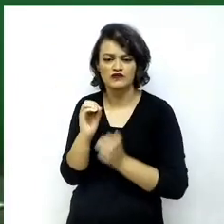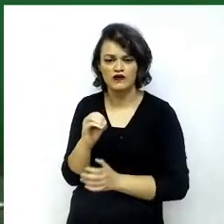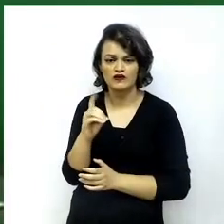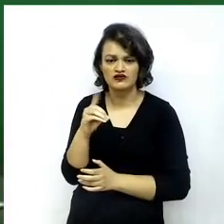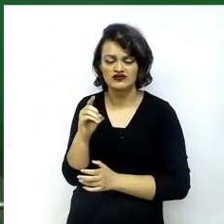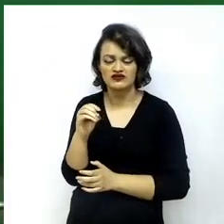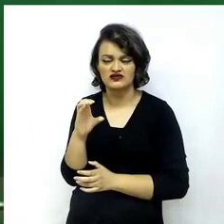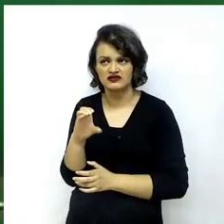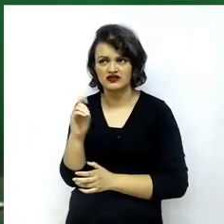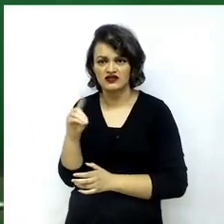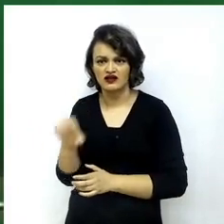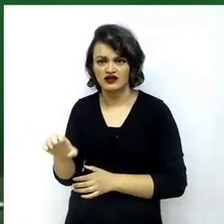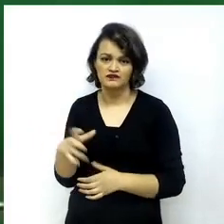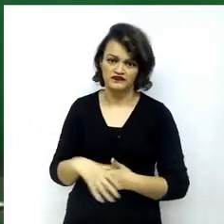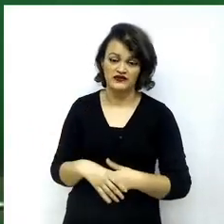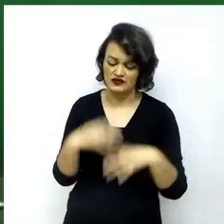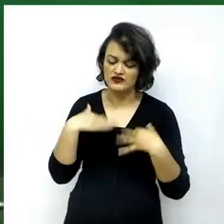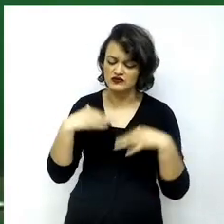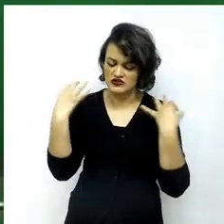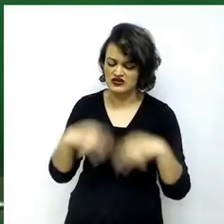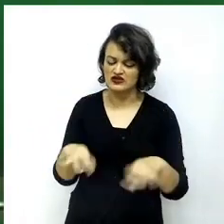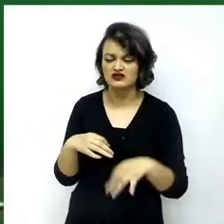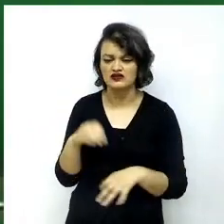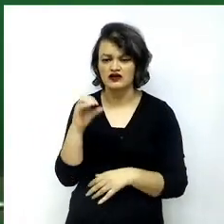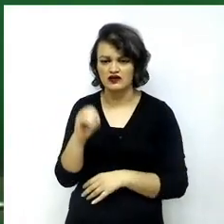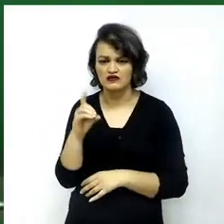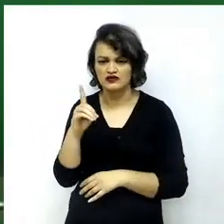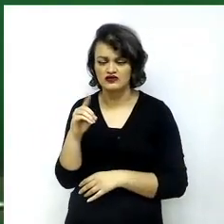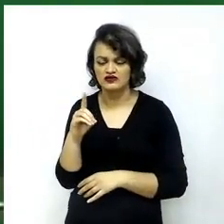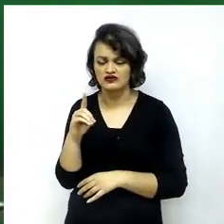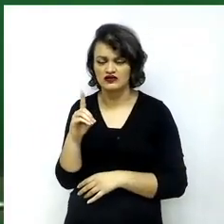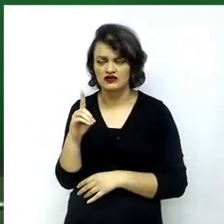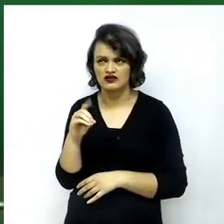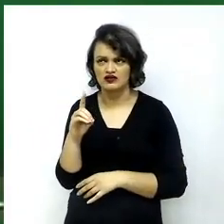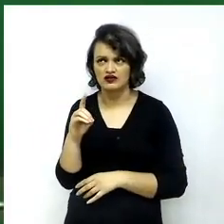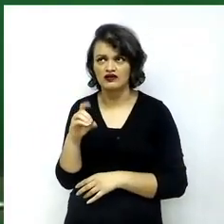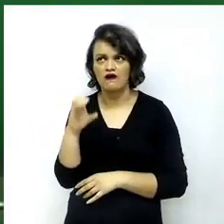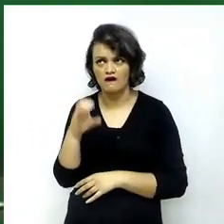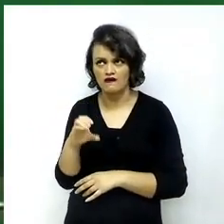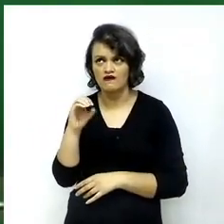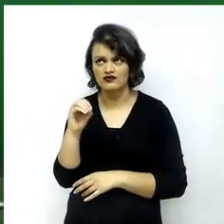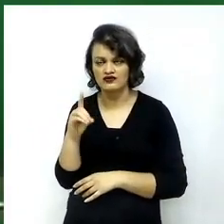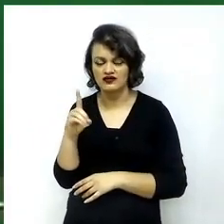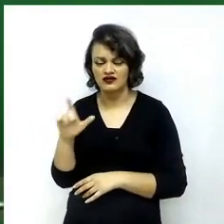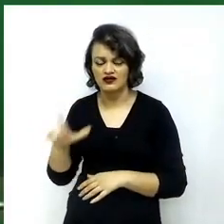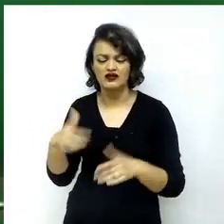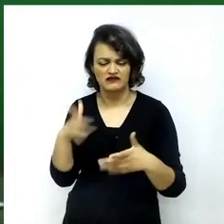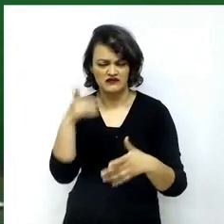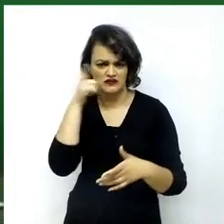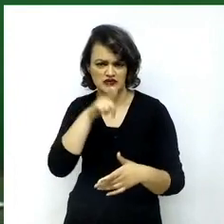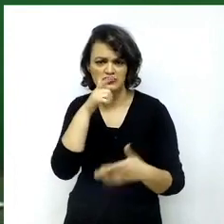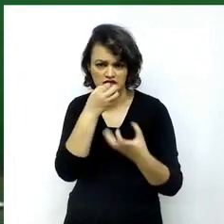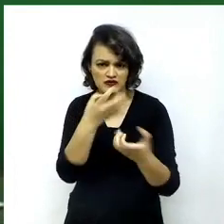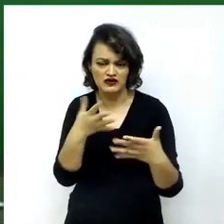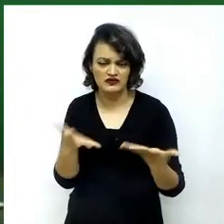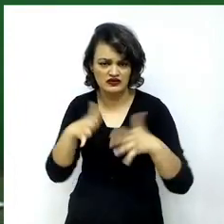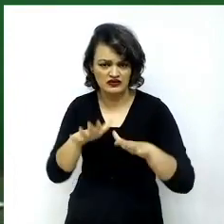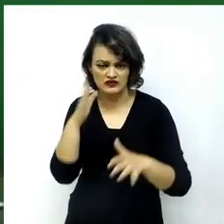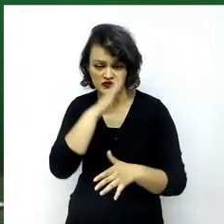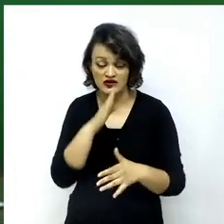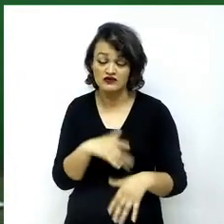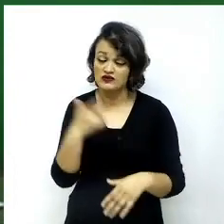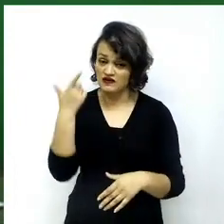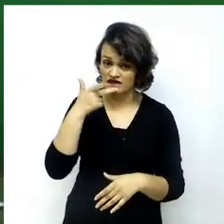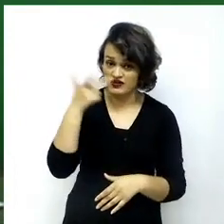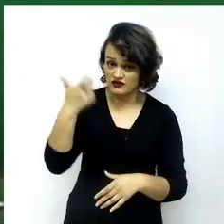convinced that the OECD shall also have much to gain from Brazil's full membership, which would allow for the reinforcement and broadening